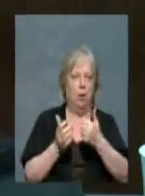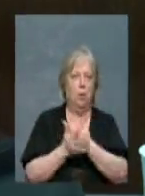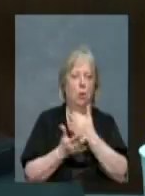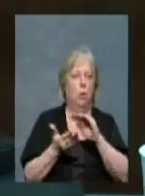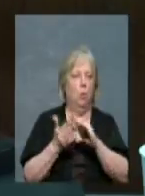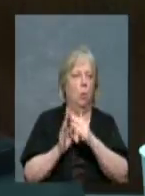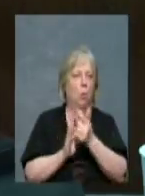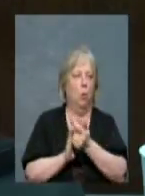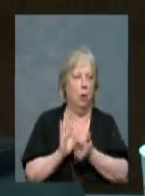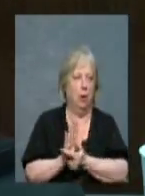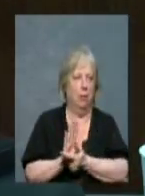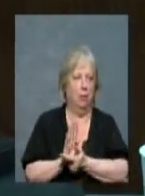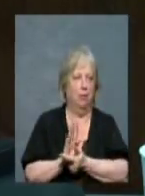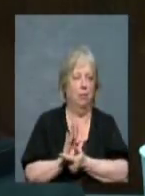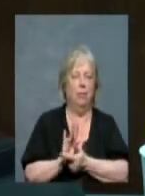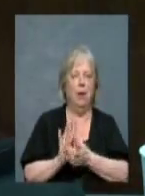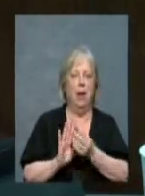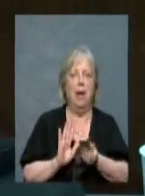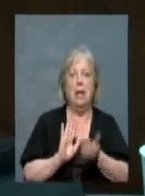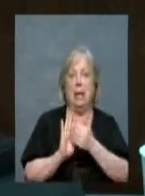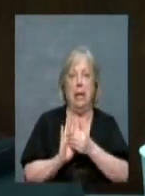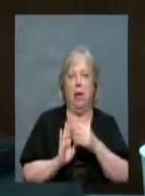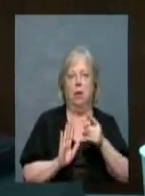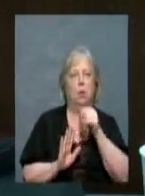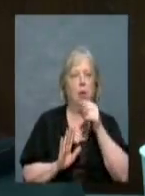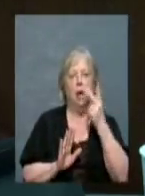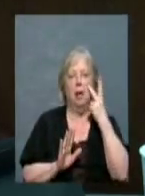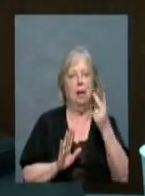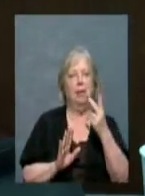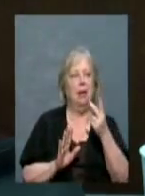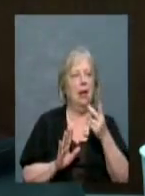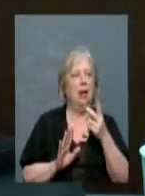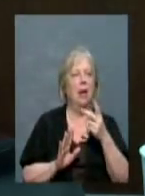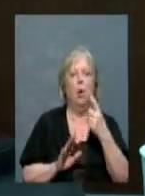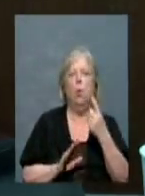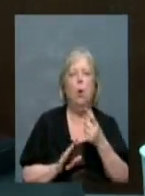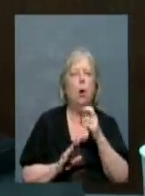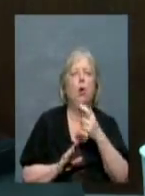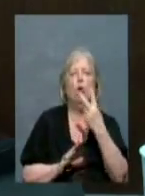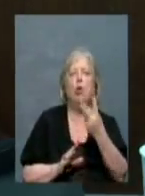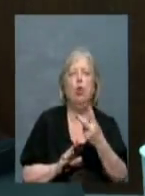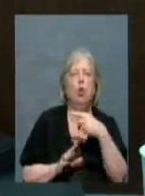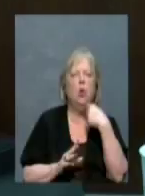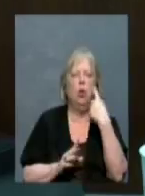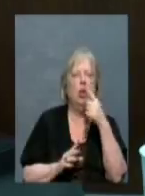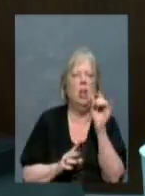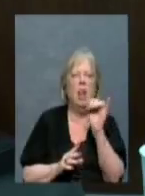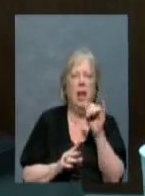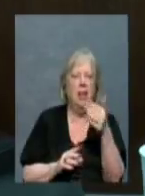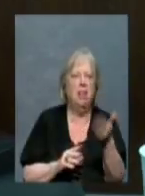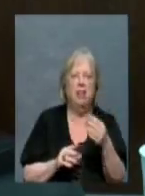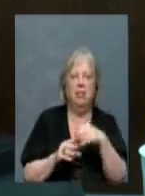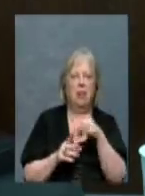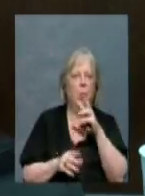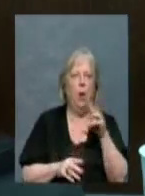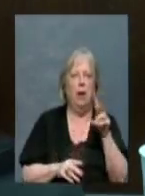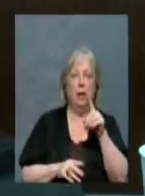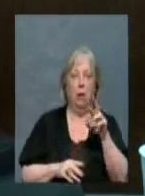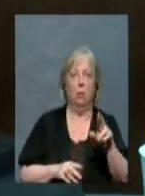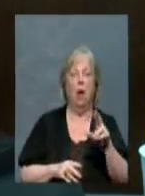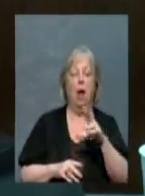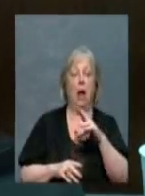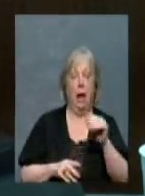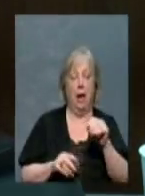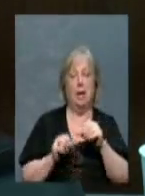And, again, you would not see this many houses. You wouldn't even see one or two, West Little Rock. And I'm going to say it as long as I'm sitting